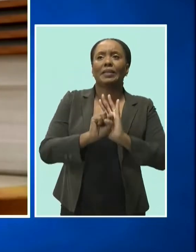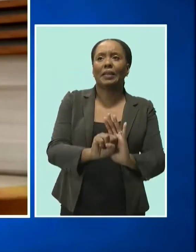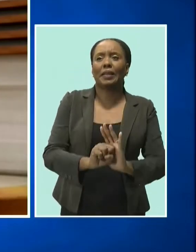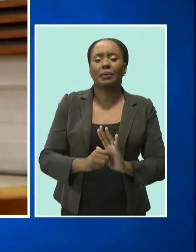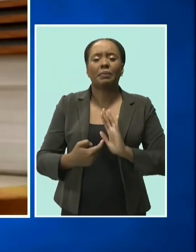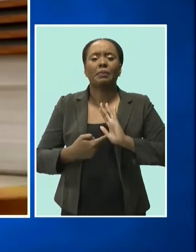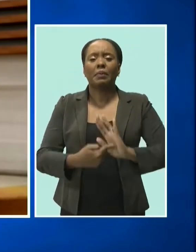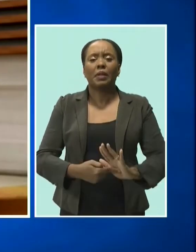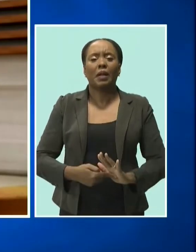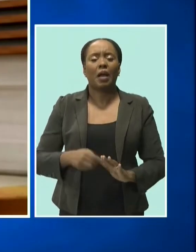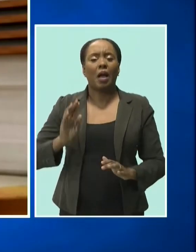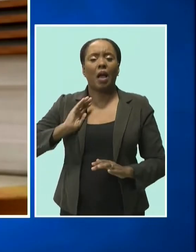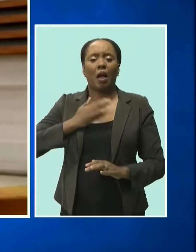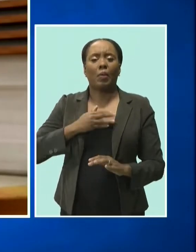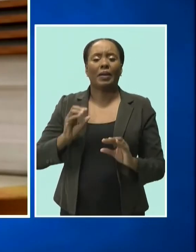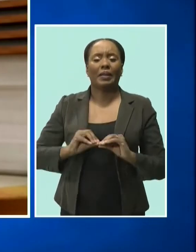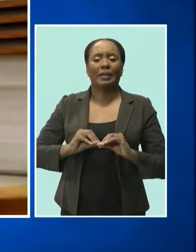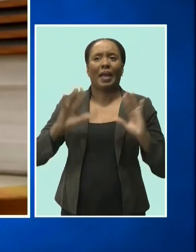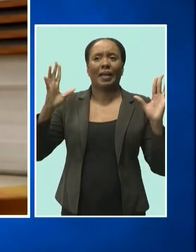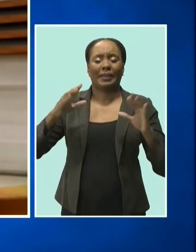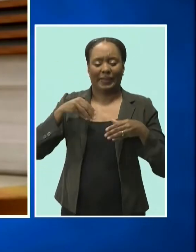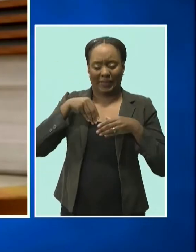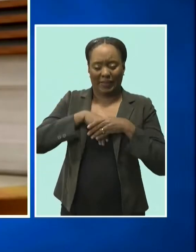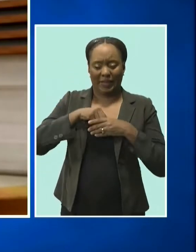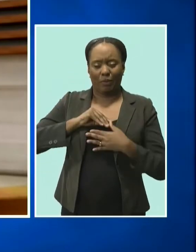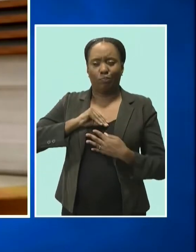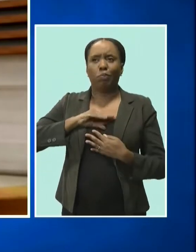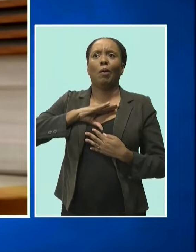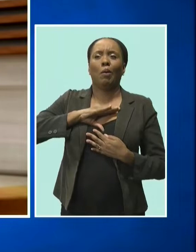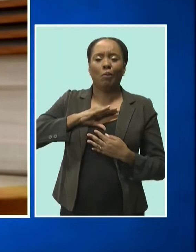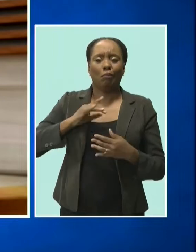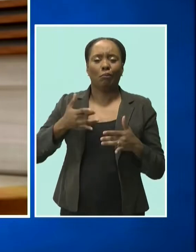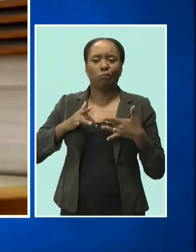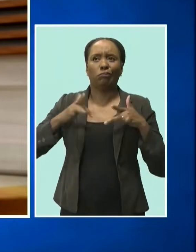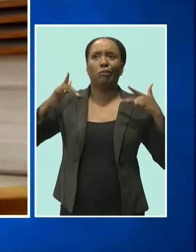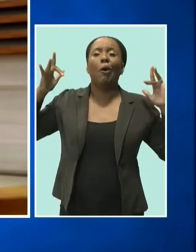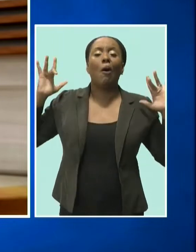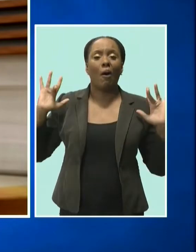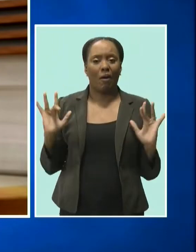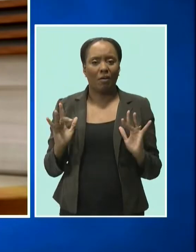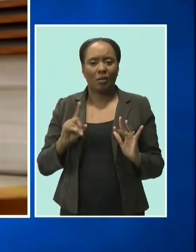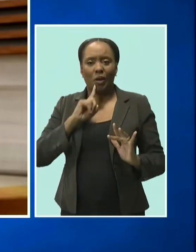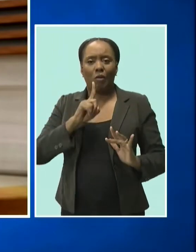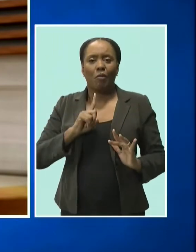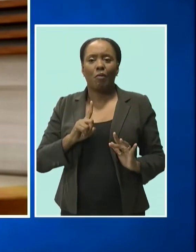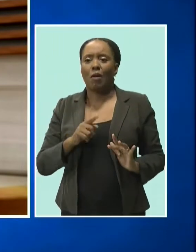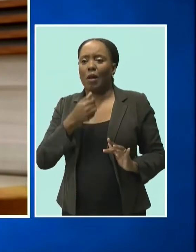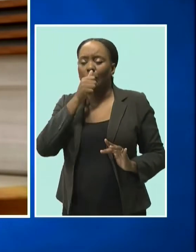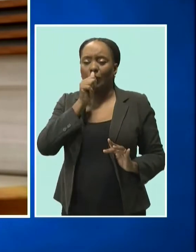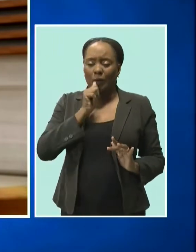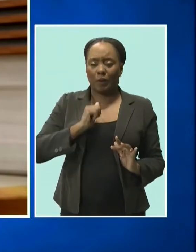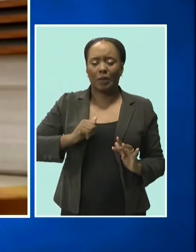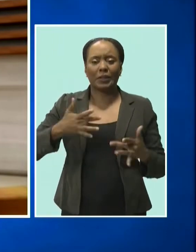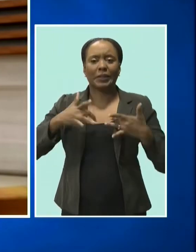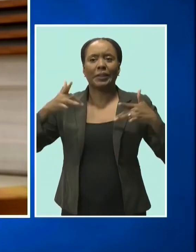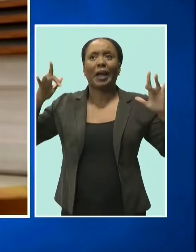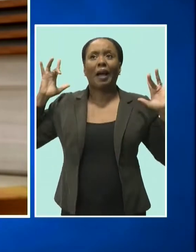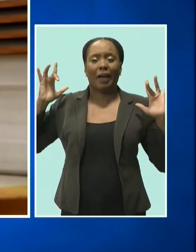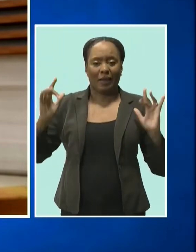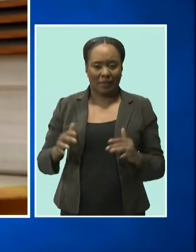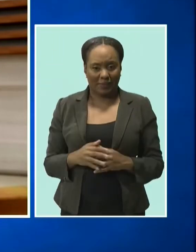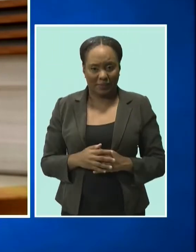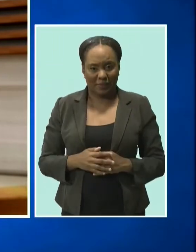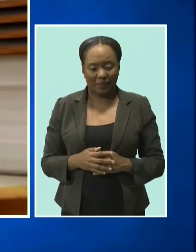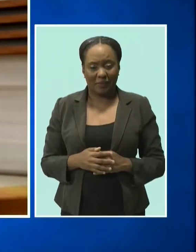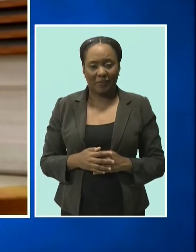let our inner light shine through the darkness and the trials which will come our way through life. Moreover, as we